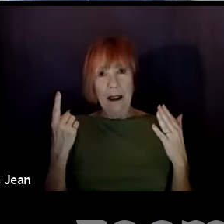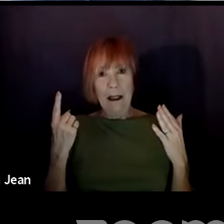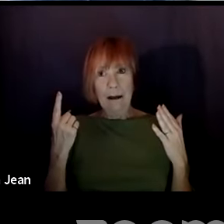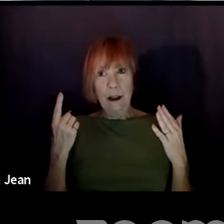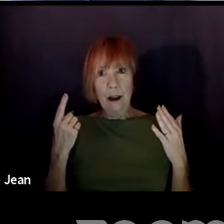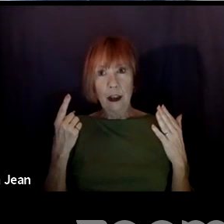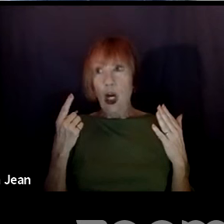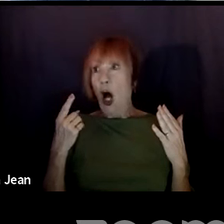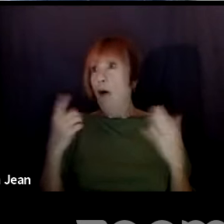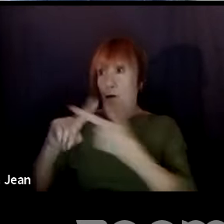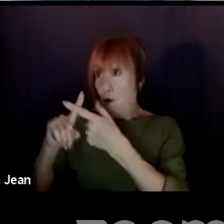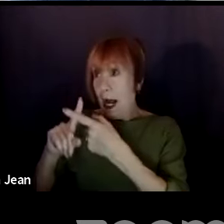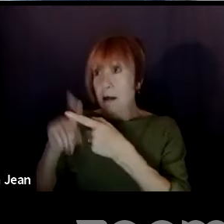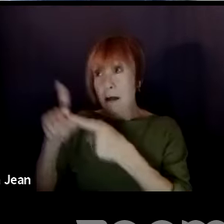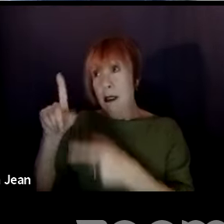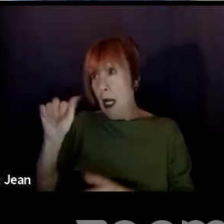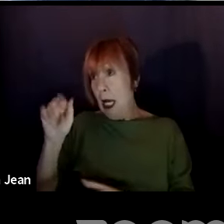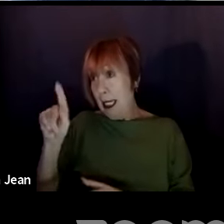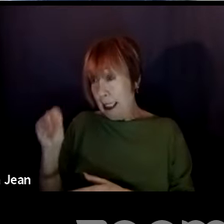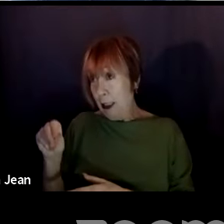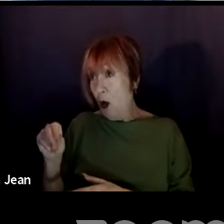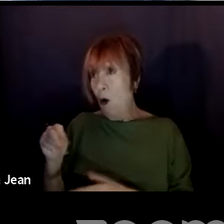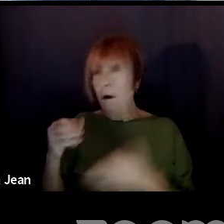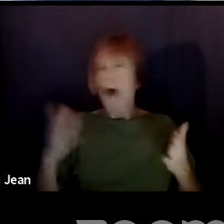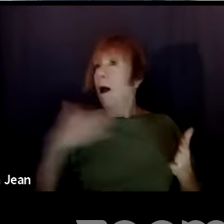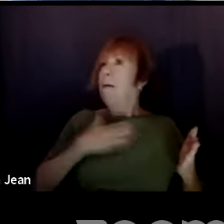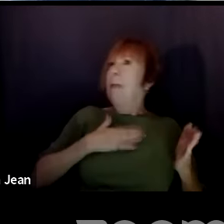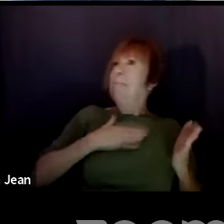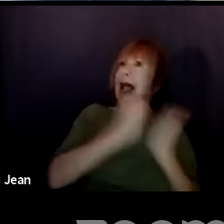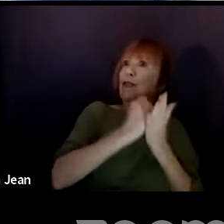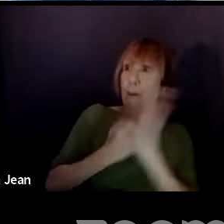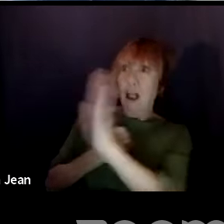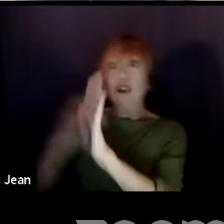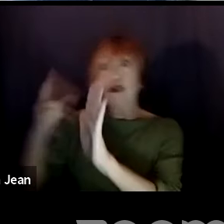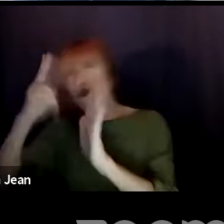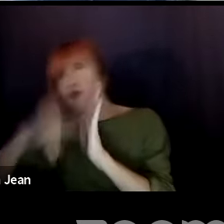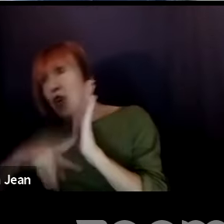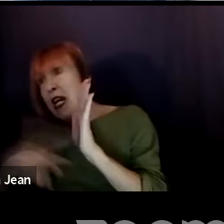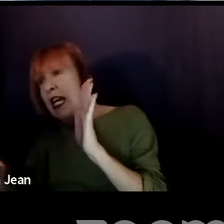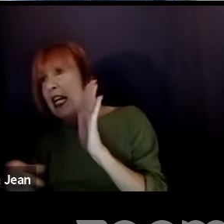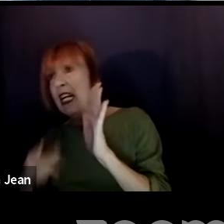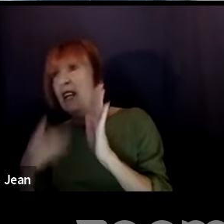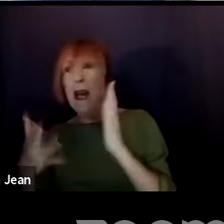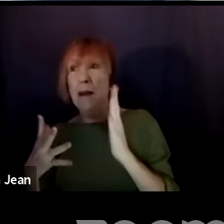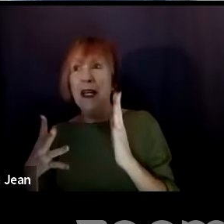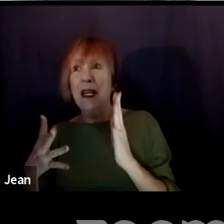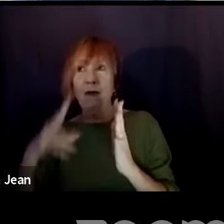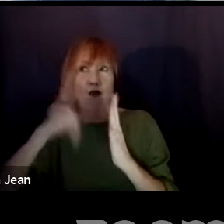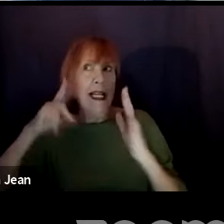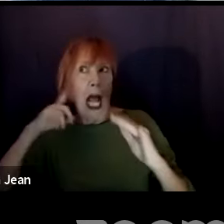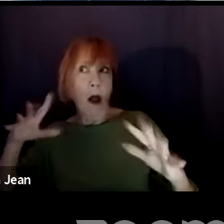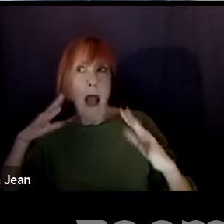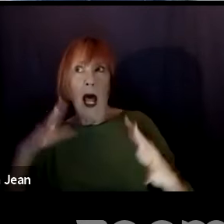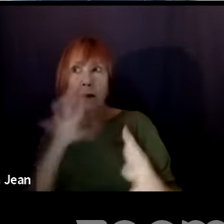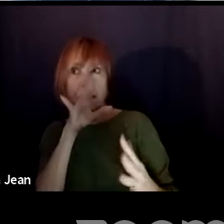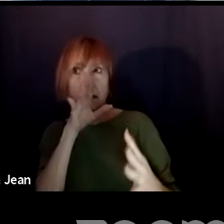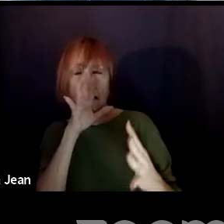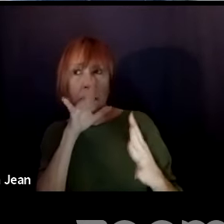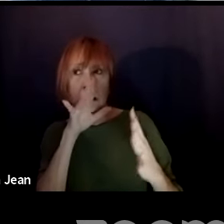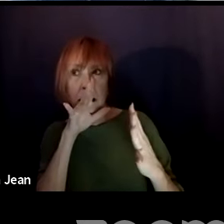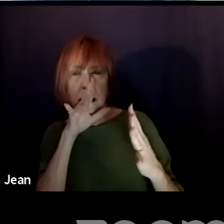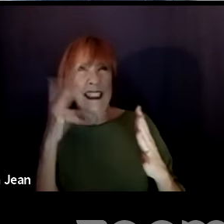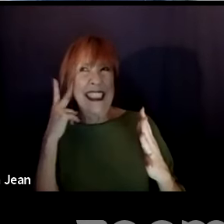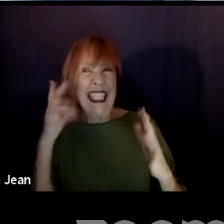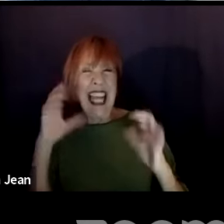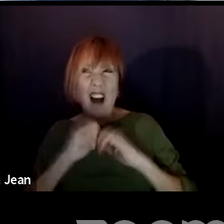Latino and then say, Hey, can you read the script for me? Can we like even read it out loud together? Can you, you know, and, and so